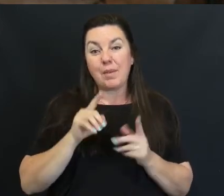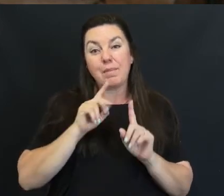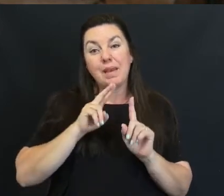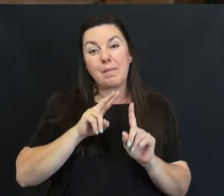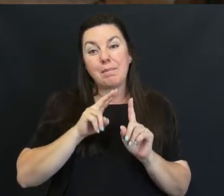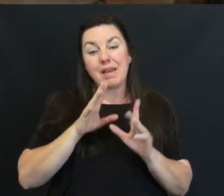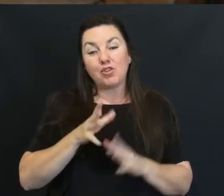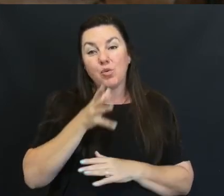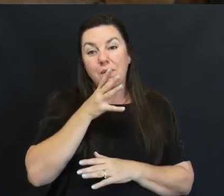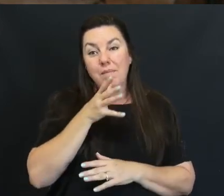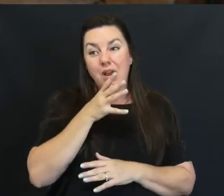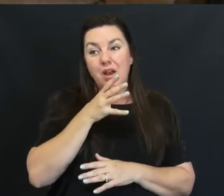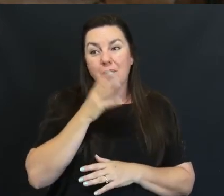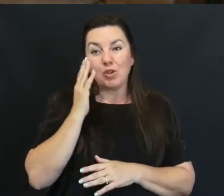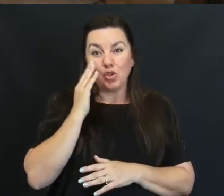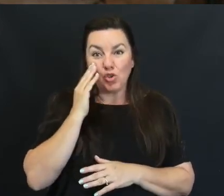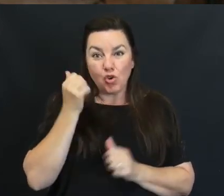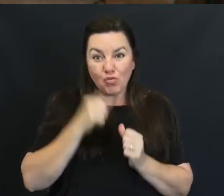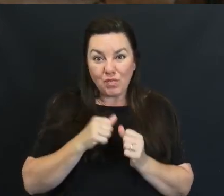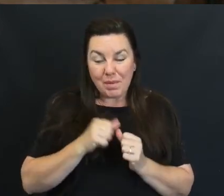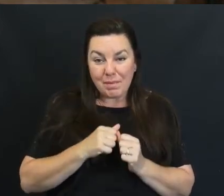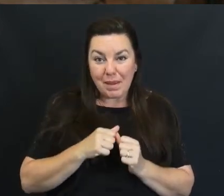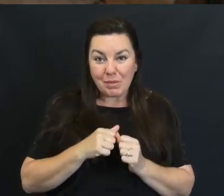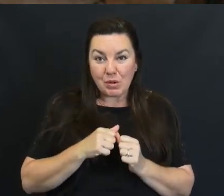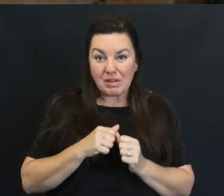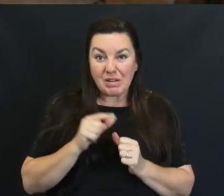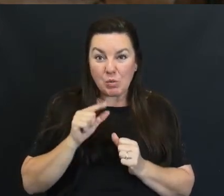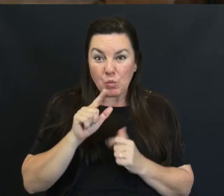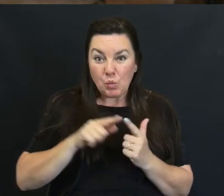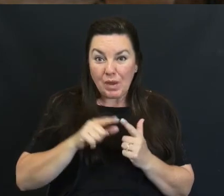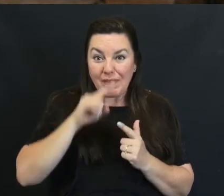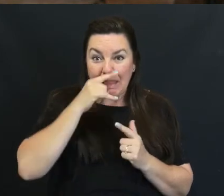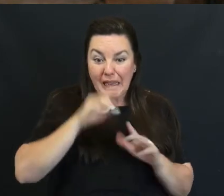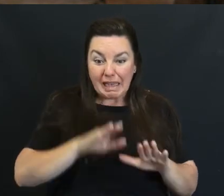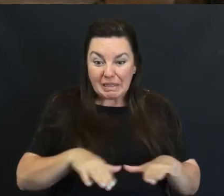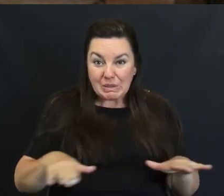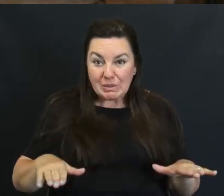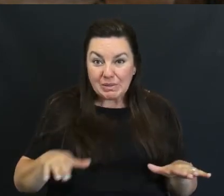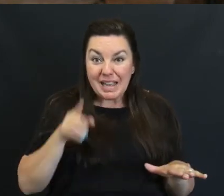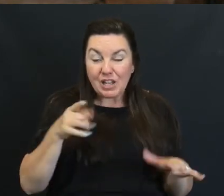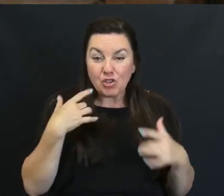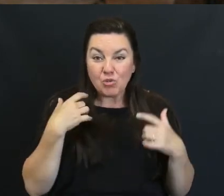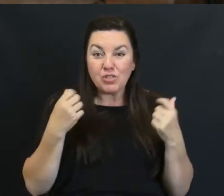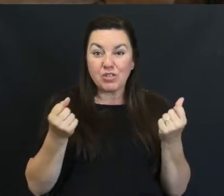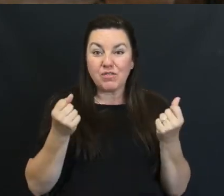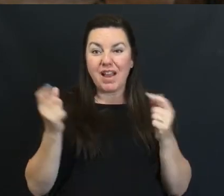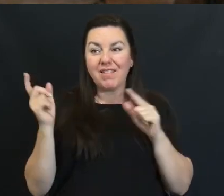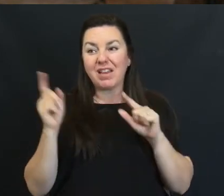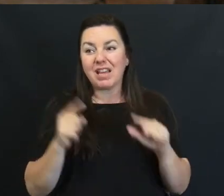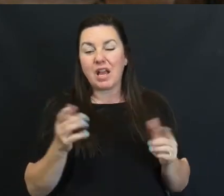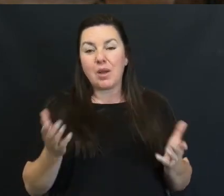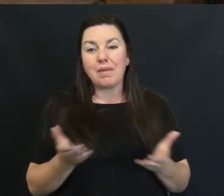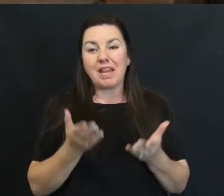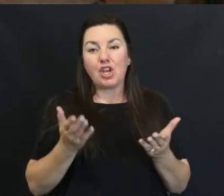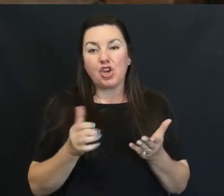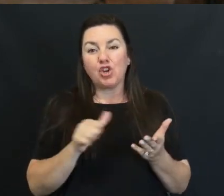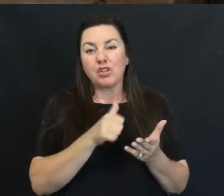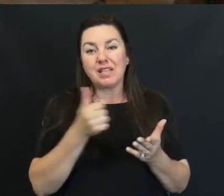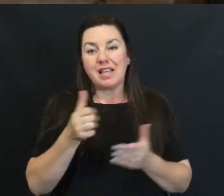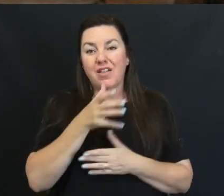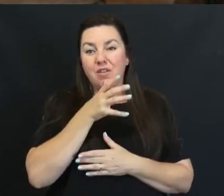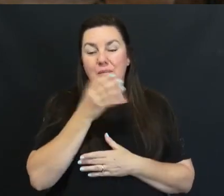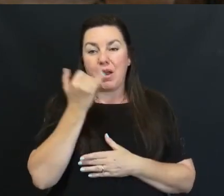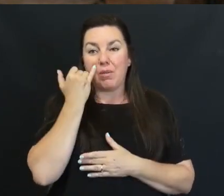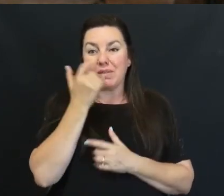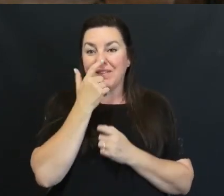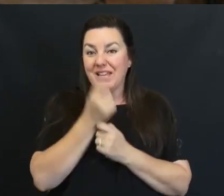You Been There In Those Little Years And You Survived Come And Encourage The Other Moms If That's